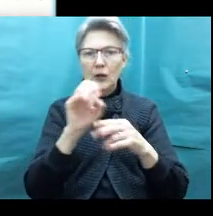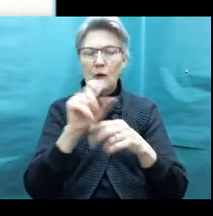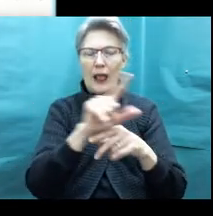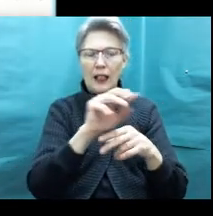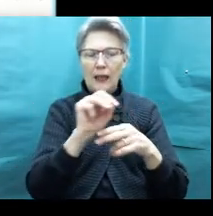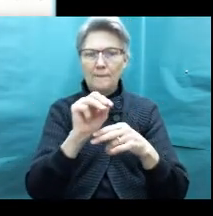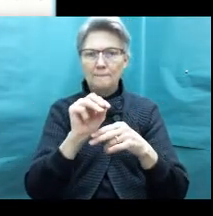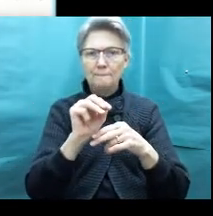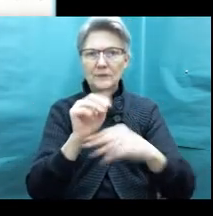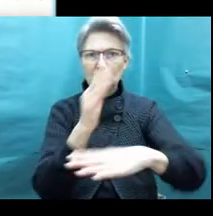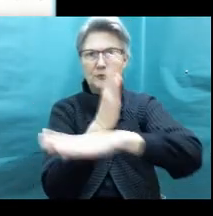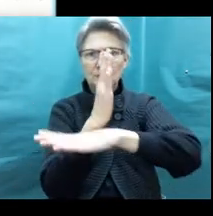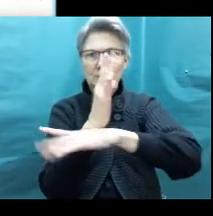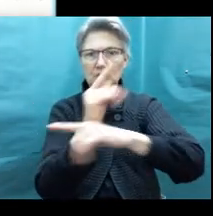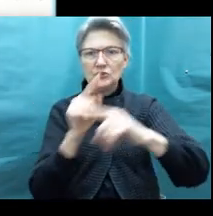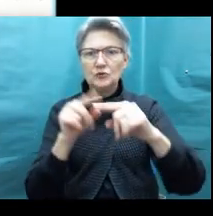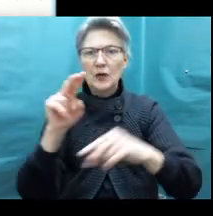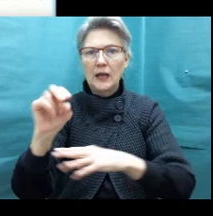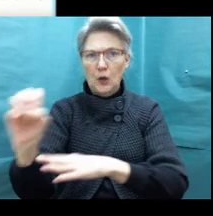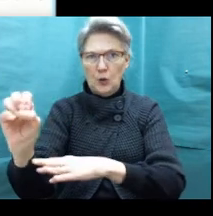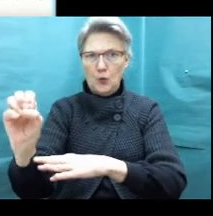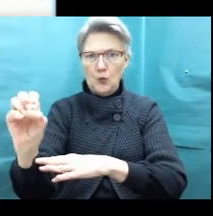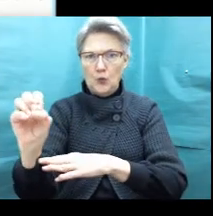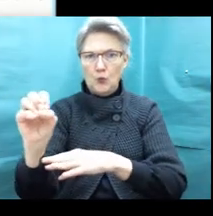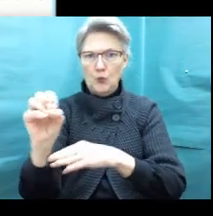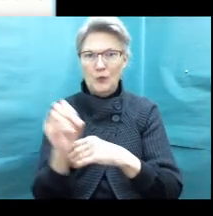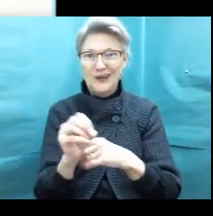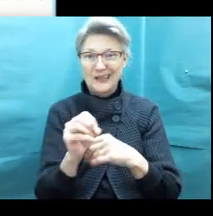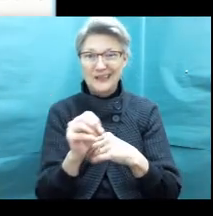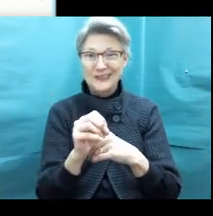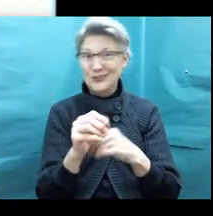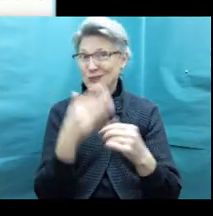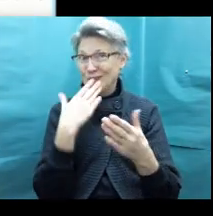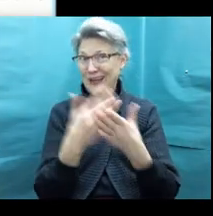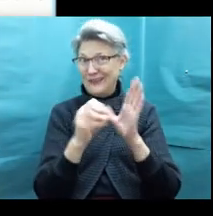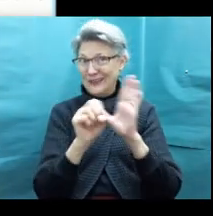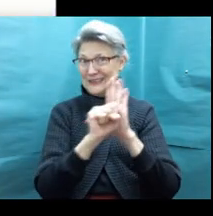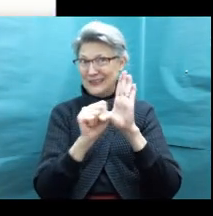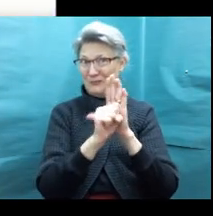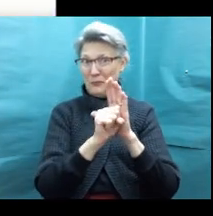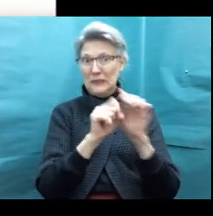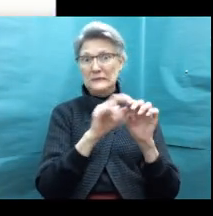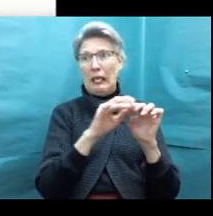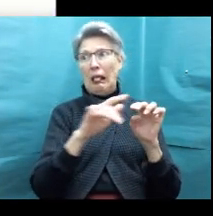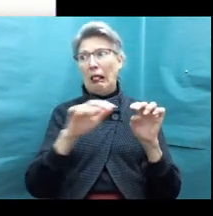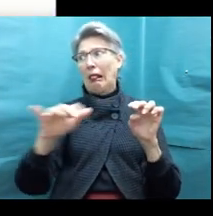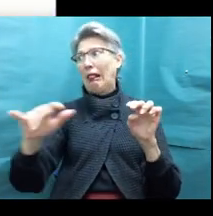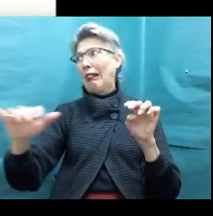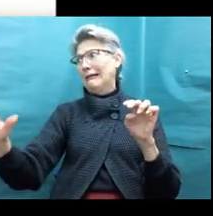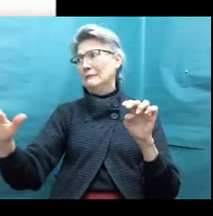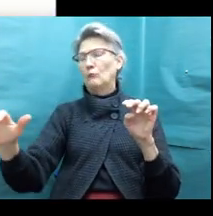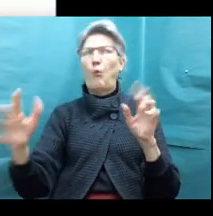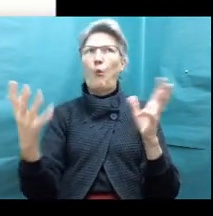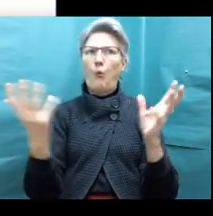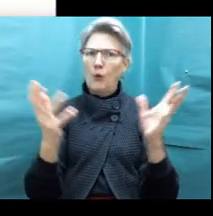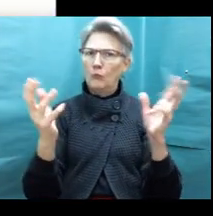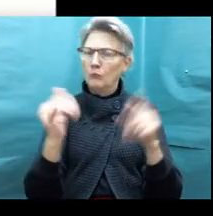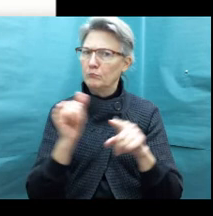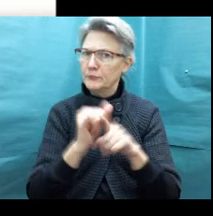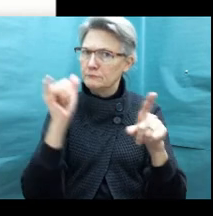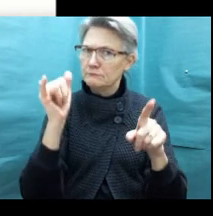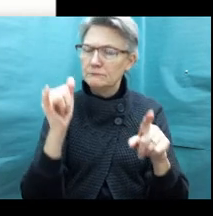It's nice that we have that symbol because perpendicular is a long word to spell. And my last picture here.